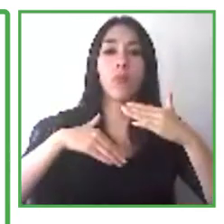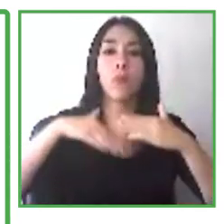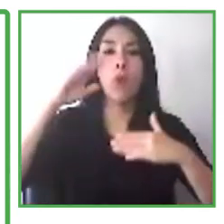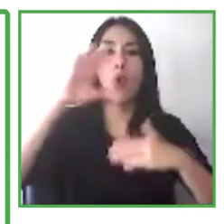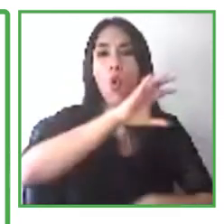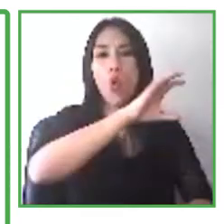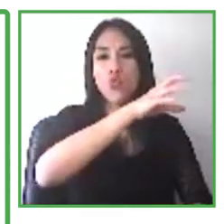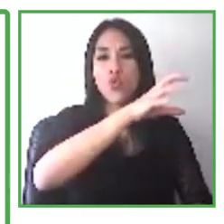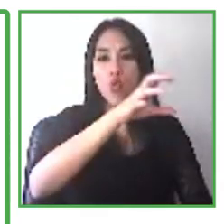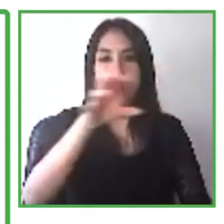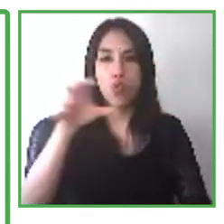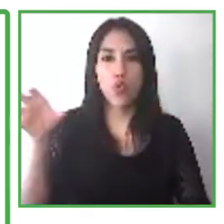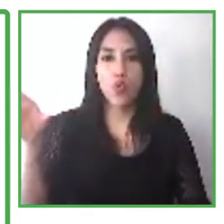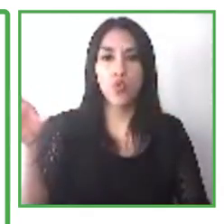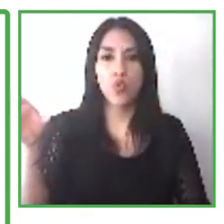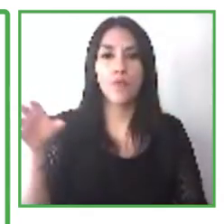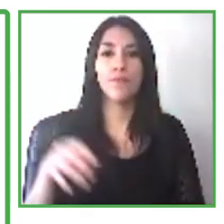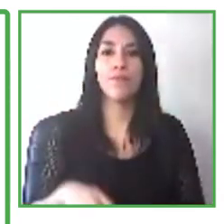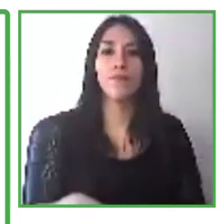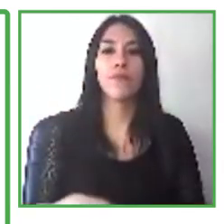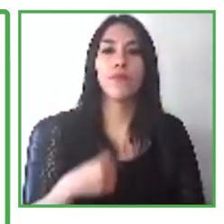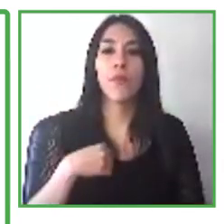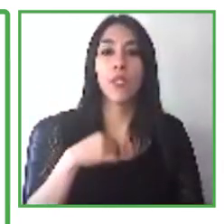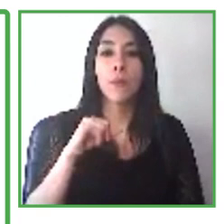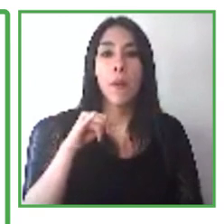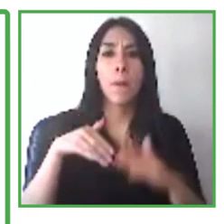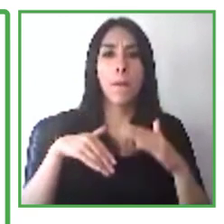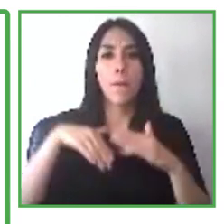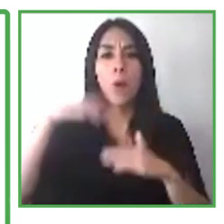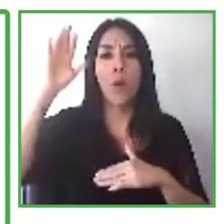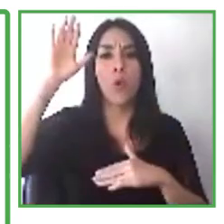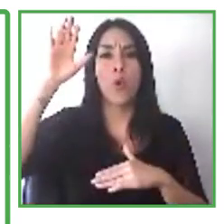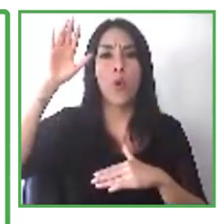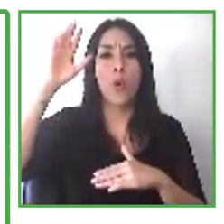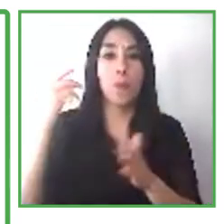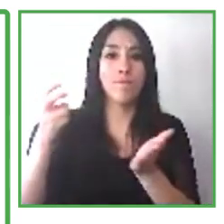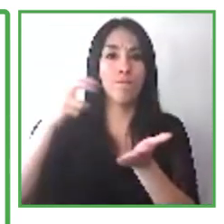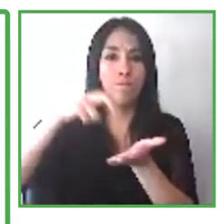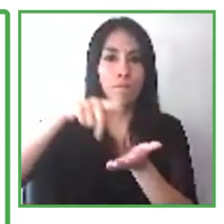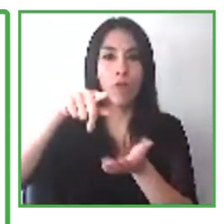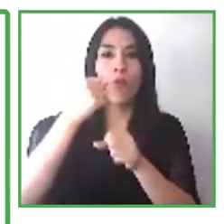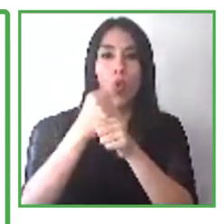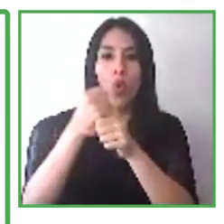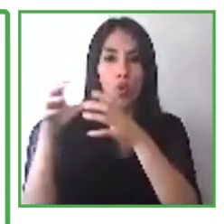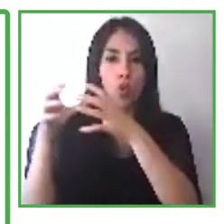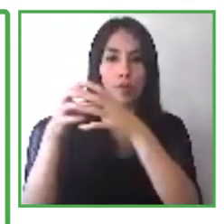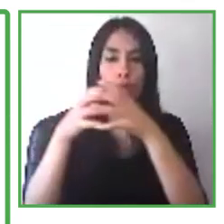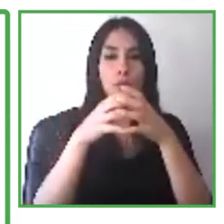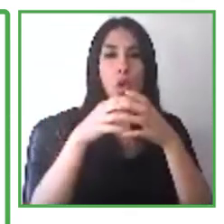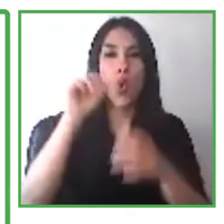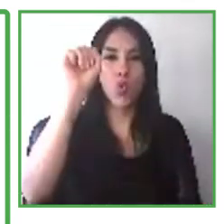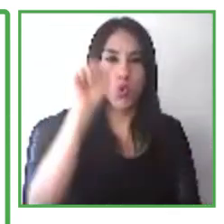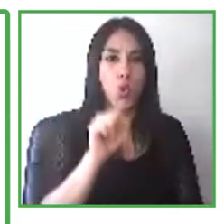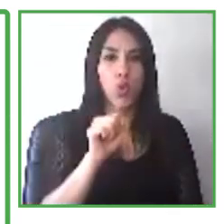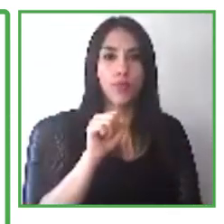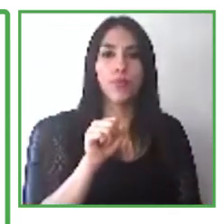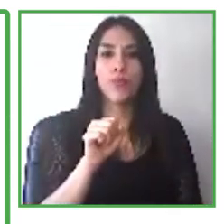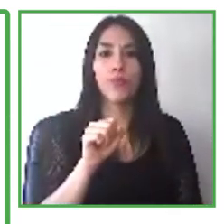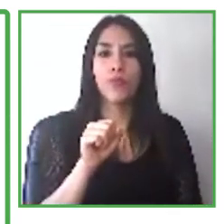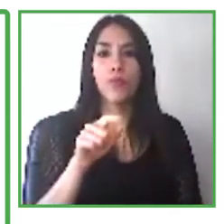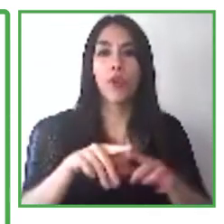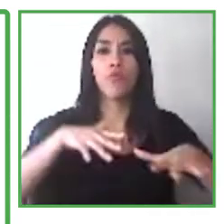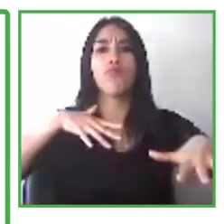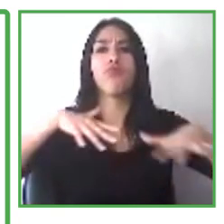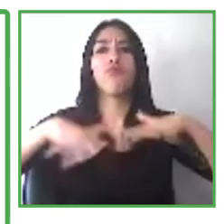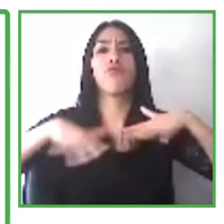promote the social and economic inclusion of vulnerable communities through economic and educational opportunities, support government accountability and transparency,